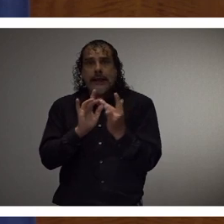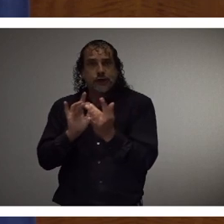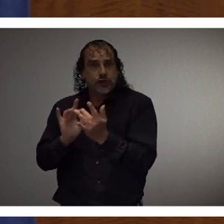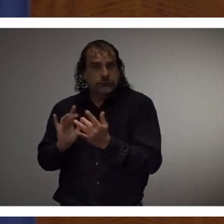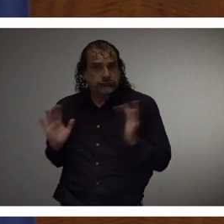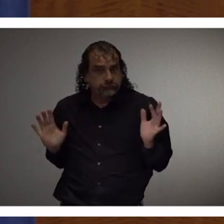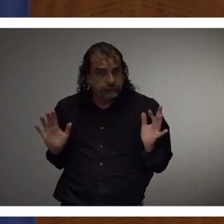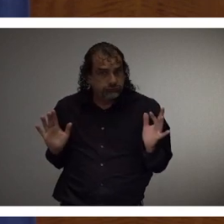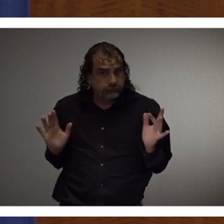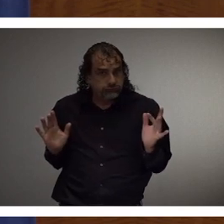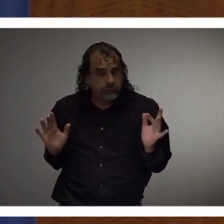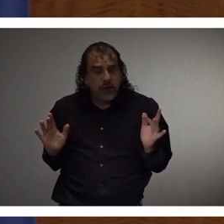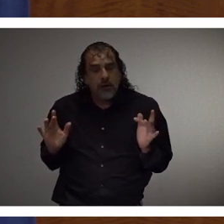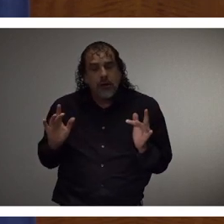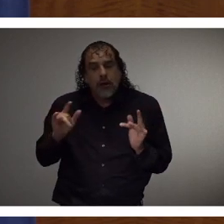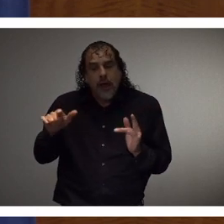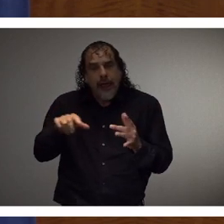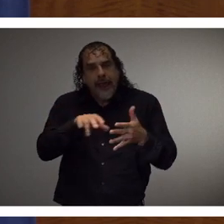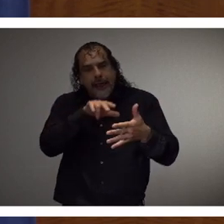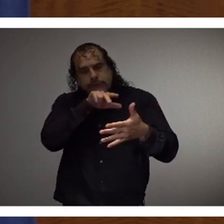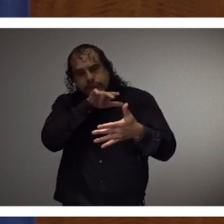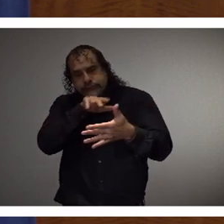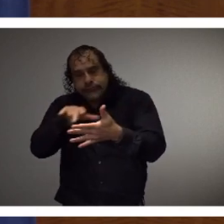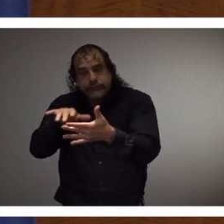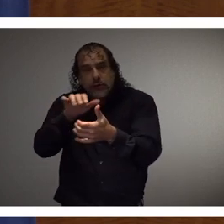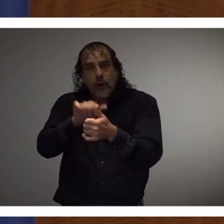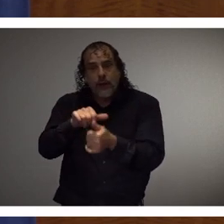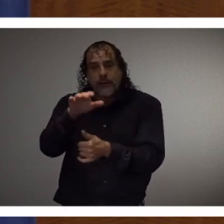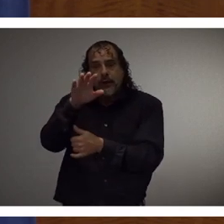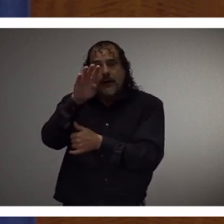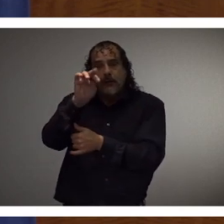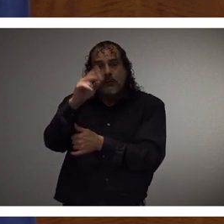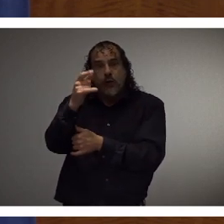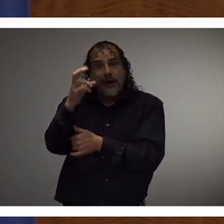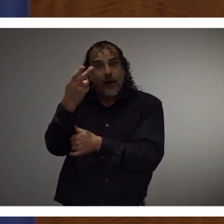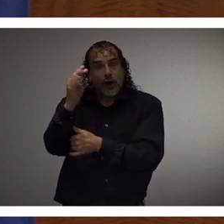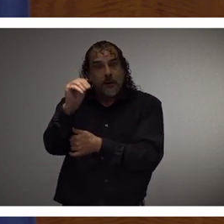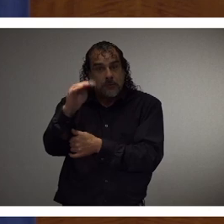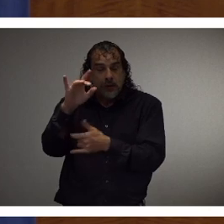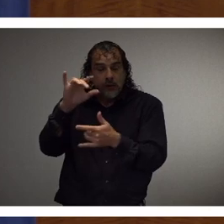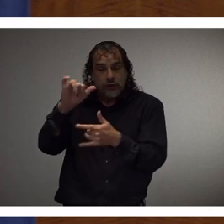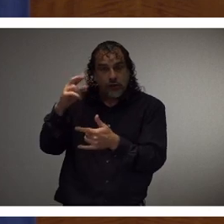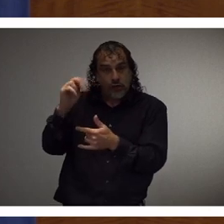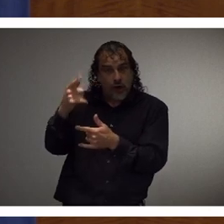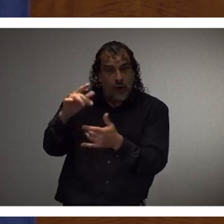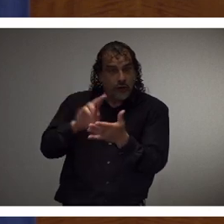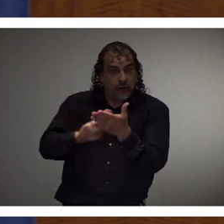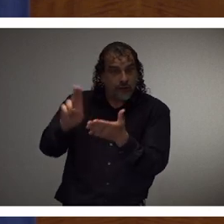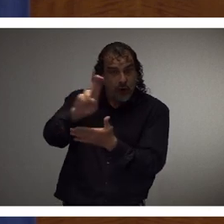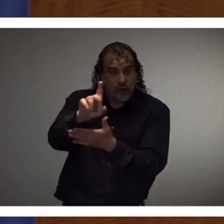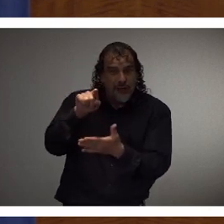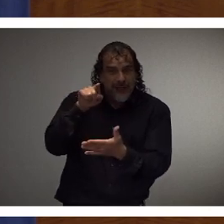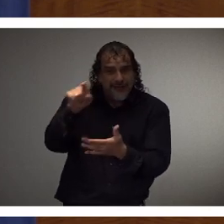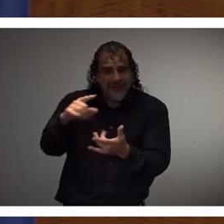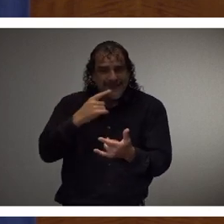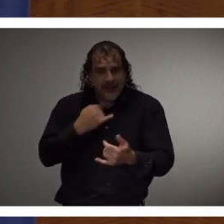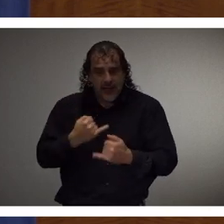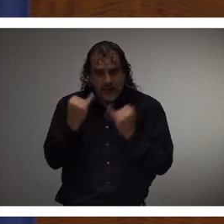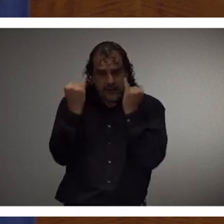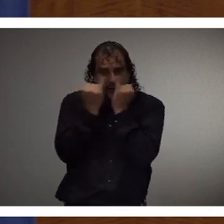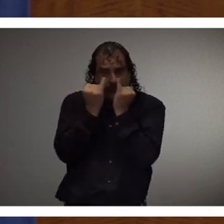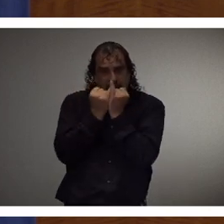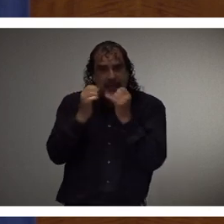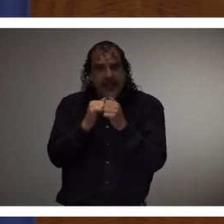study by Brigham Young University said that a lack of social connection is as dangerous to your health as 15